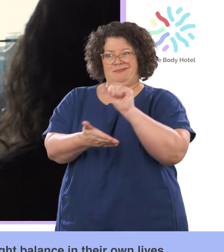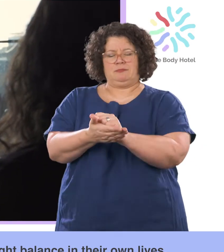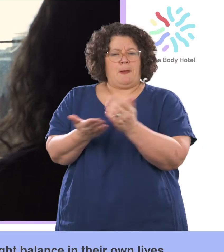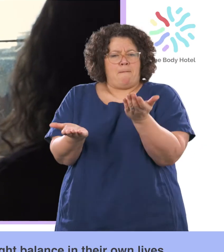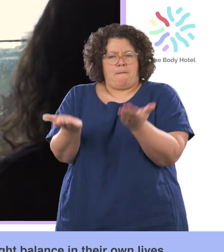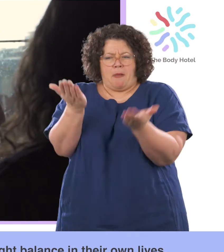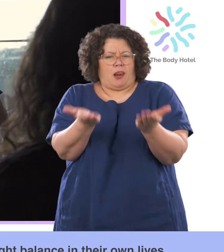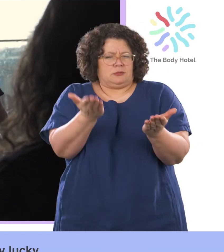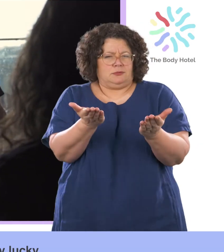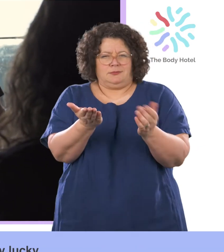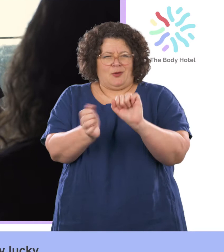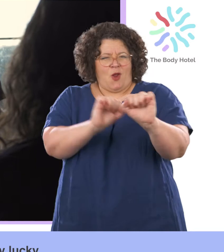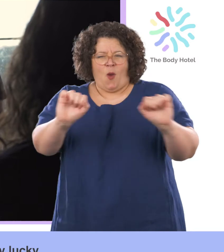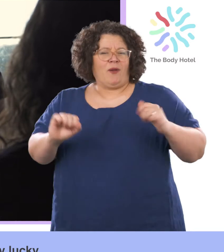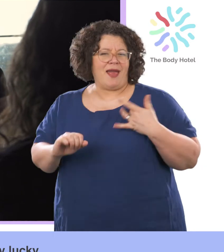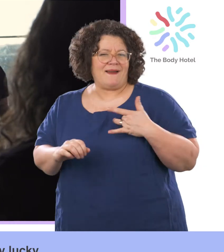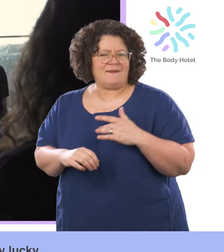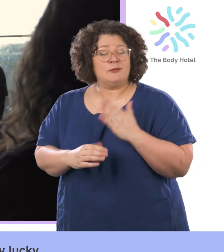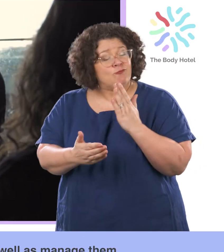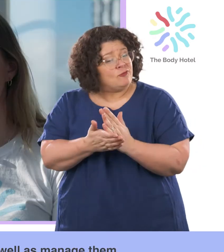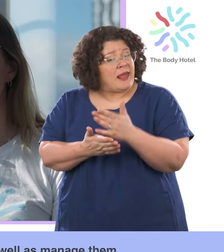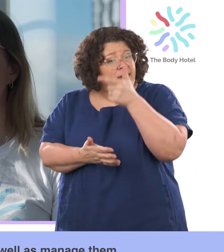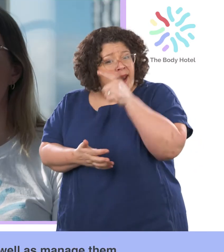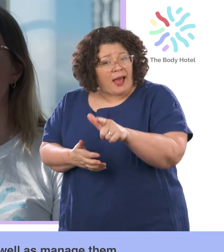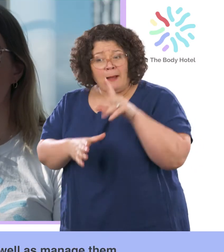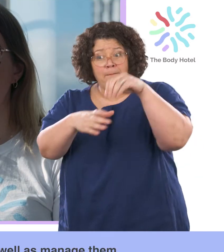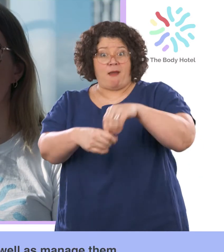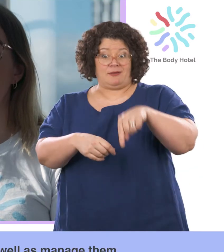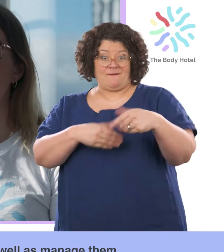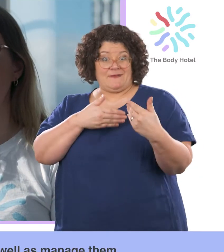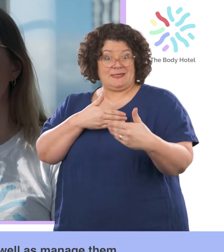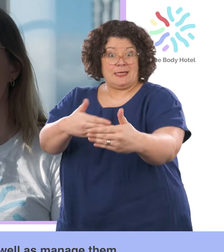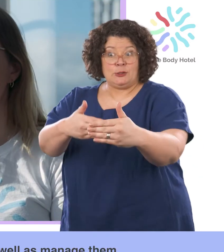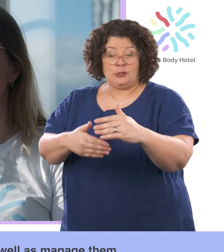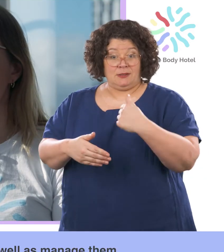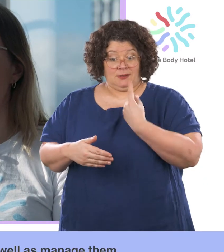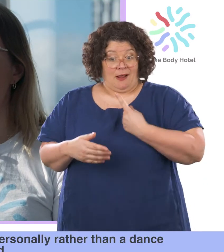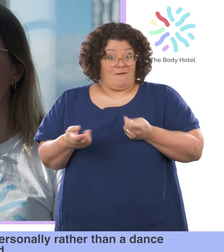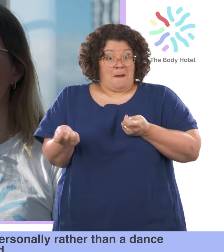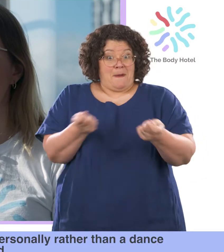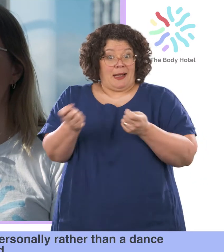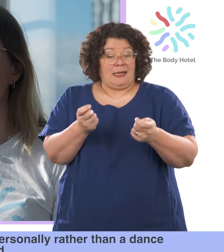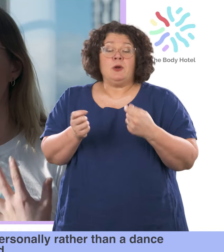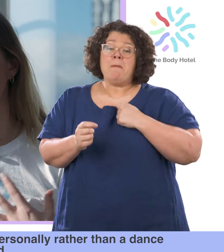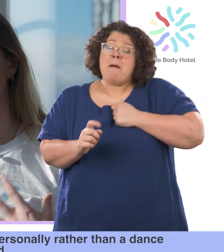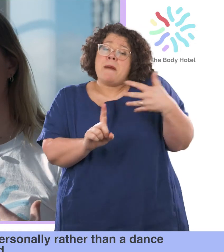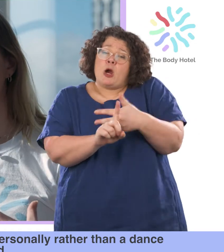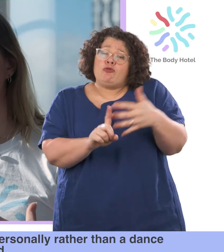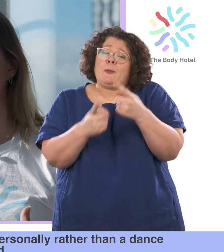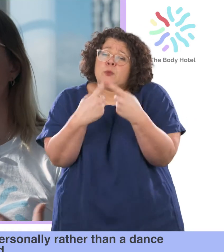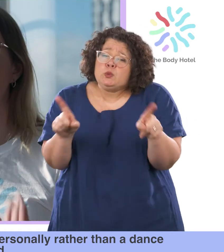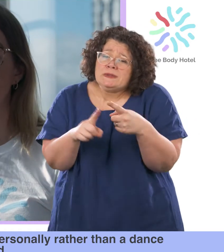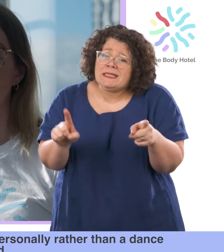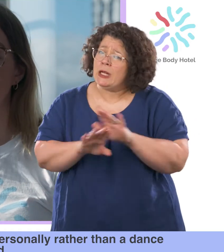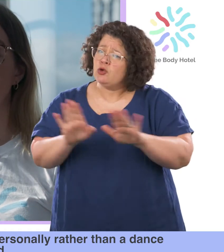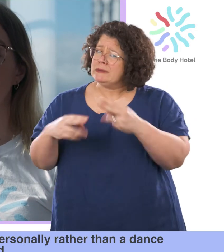balance in their own lives. I've been really lucky to be a part of the sessions as well as manage them and I come from a music background